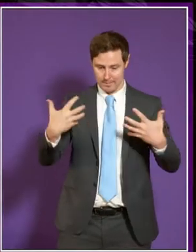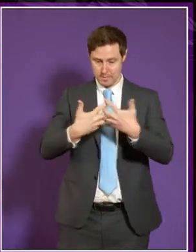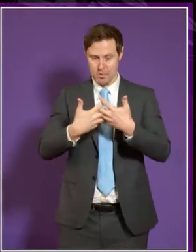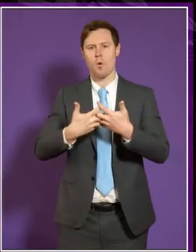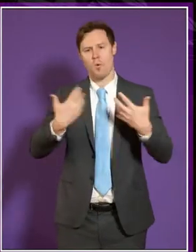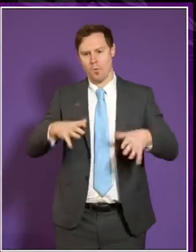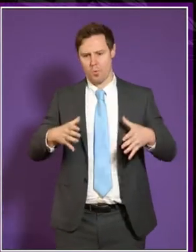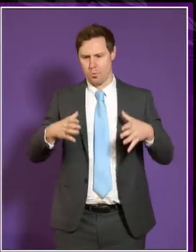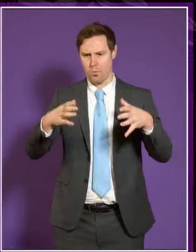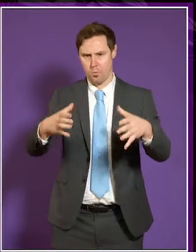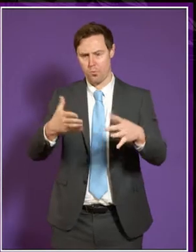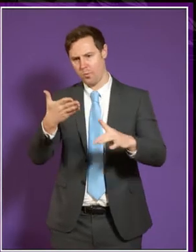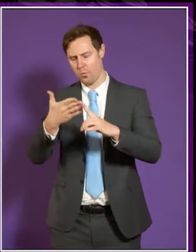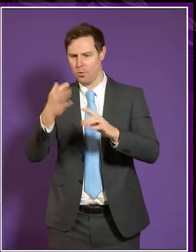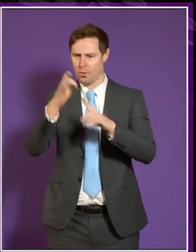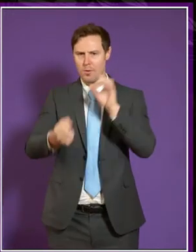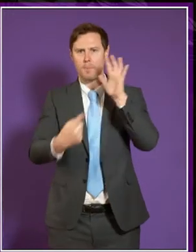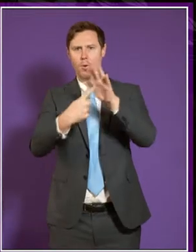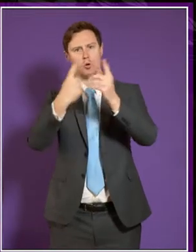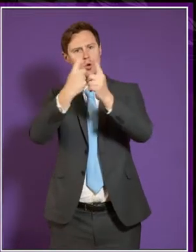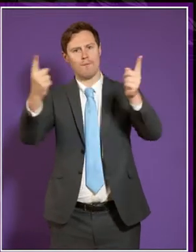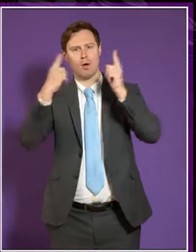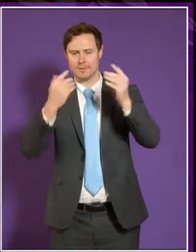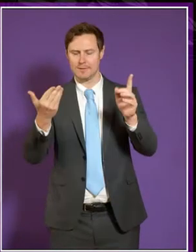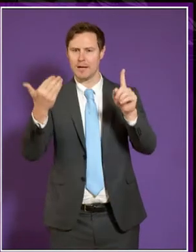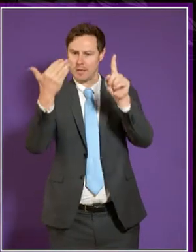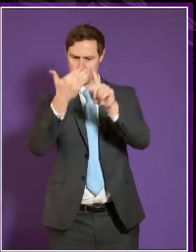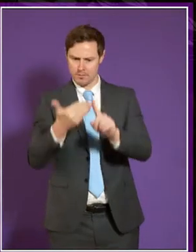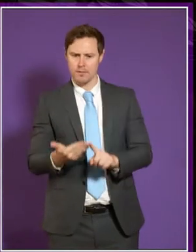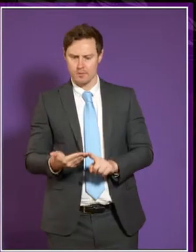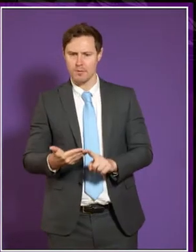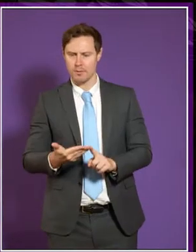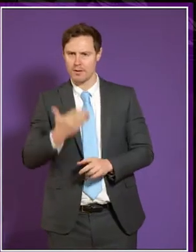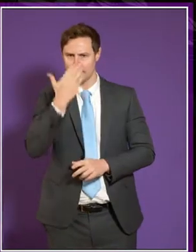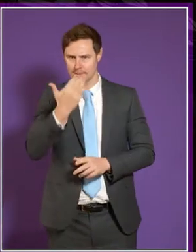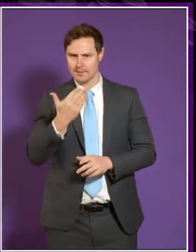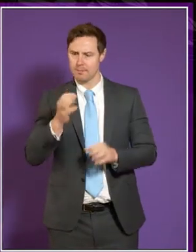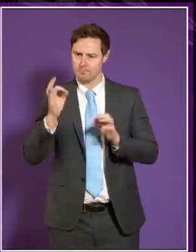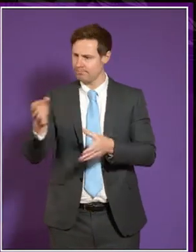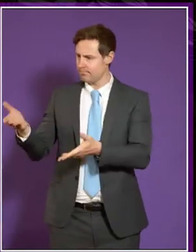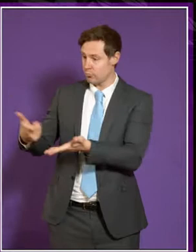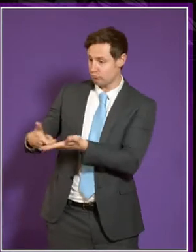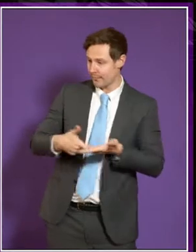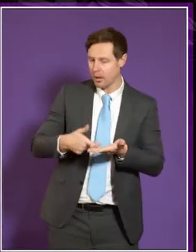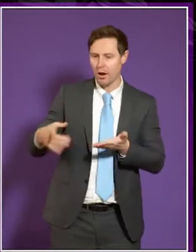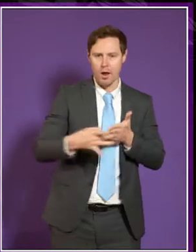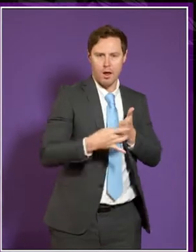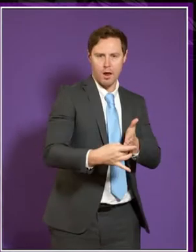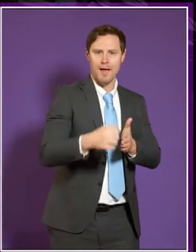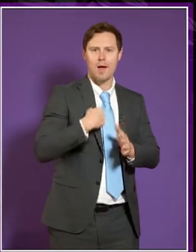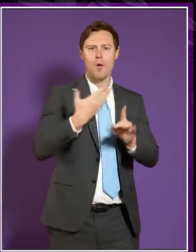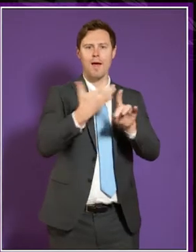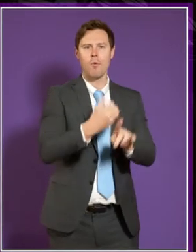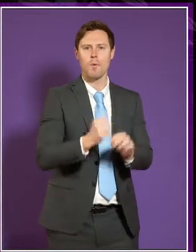as important for particularly universities to be delivering. And that's very much, as you can see, it's fed into our guidance for outcome